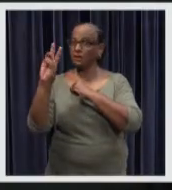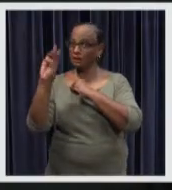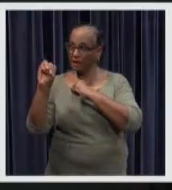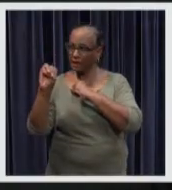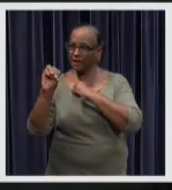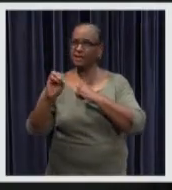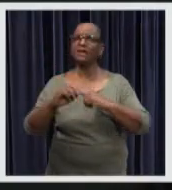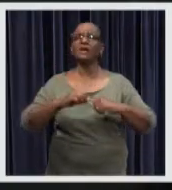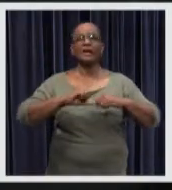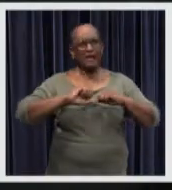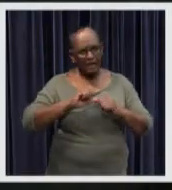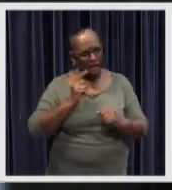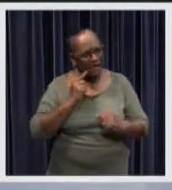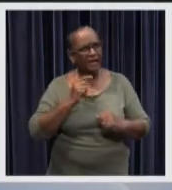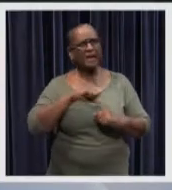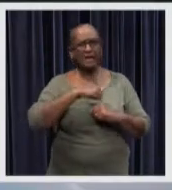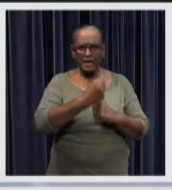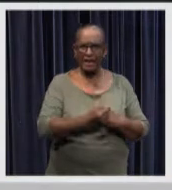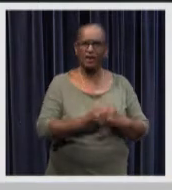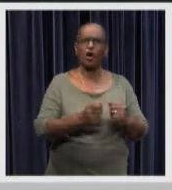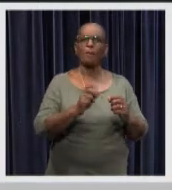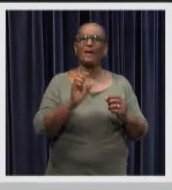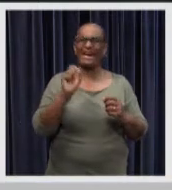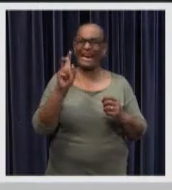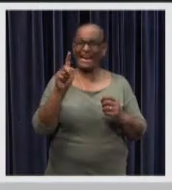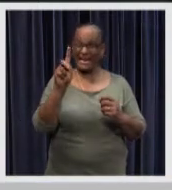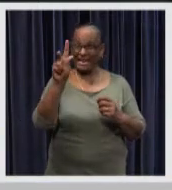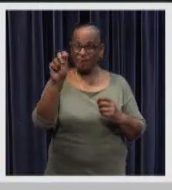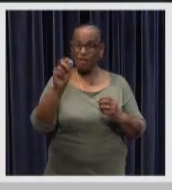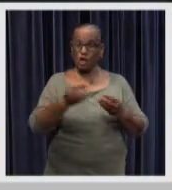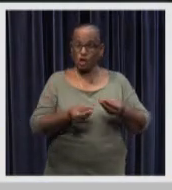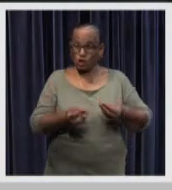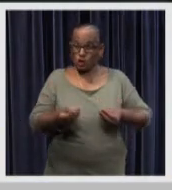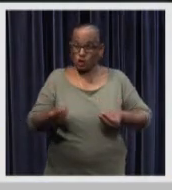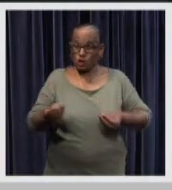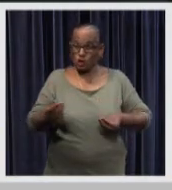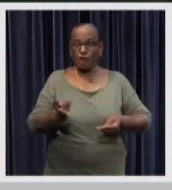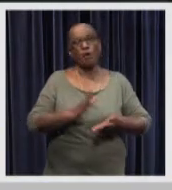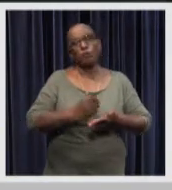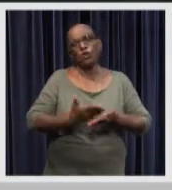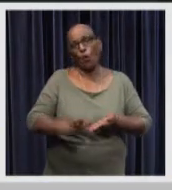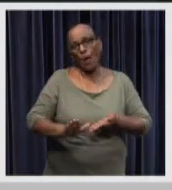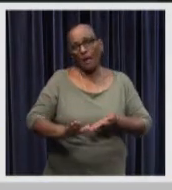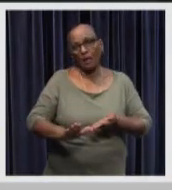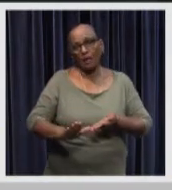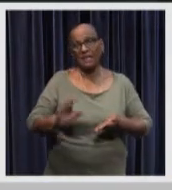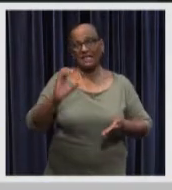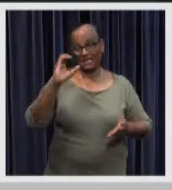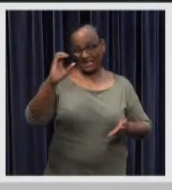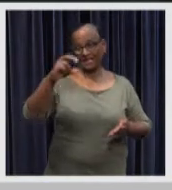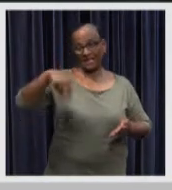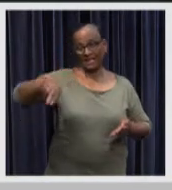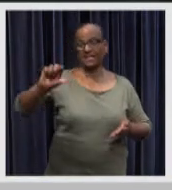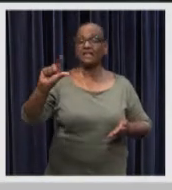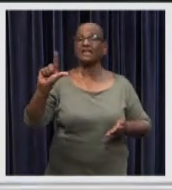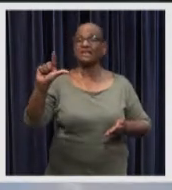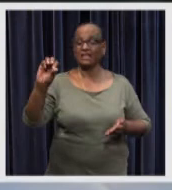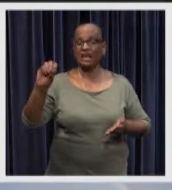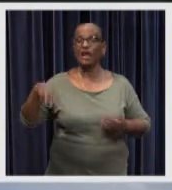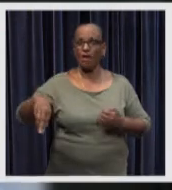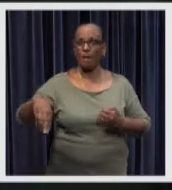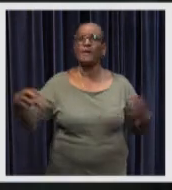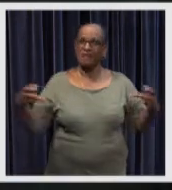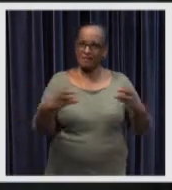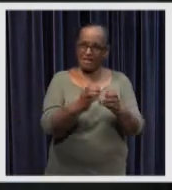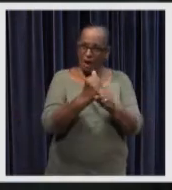complete the removal process of toxic substances cedric naylam director of the national